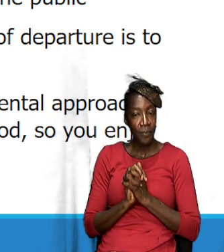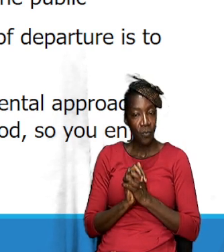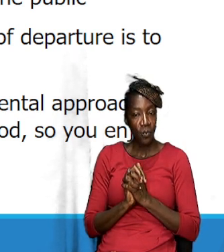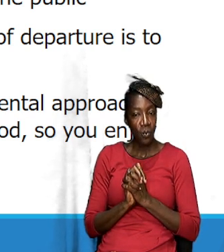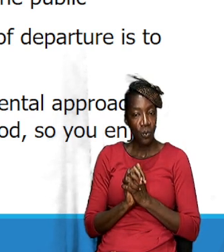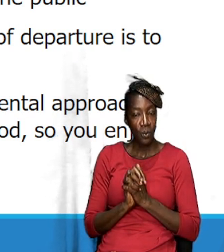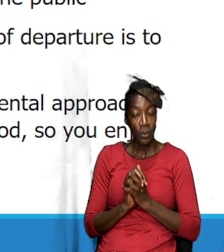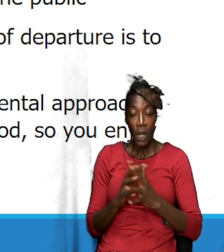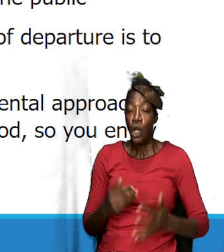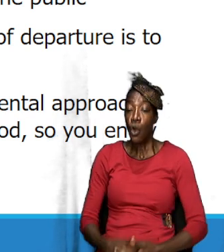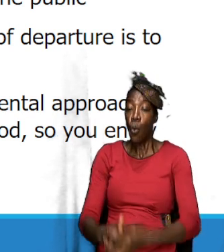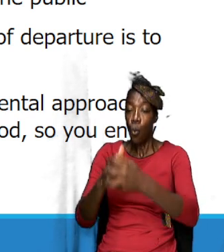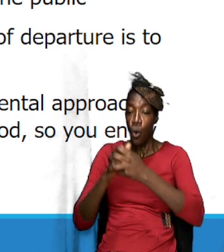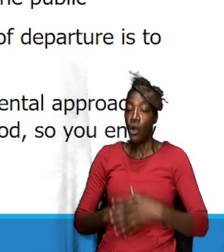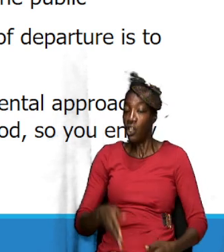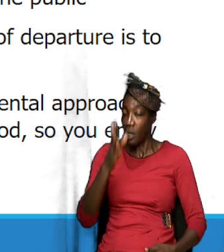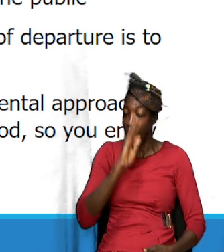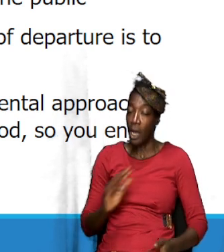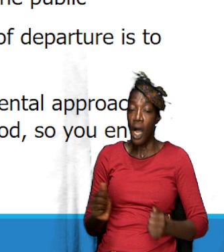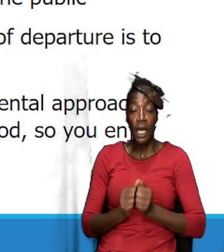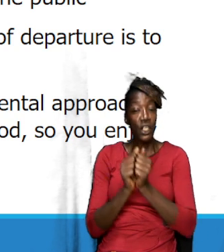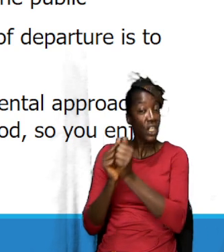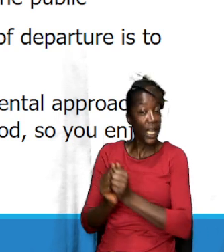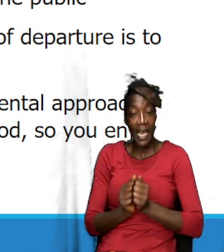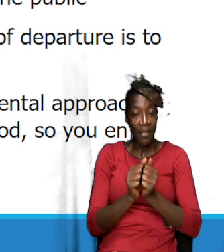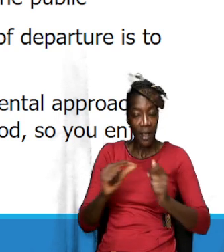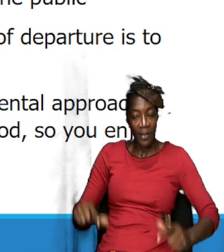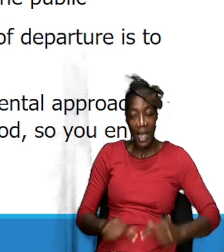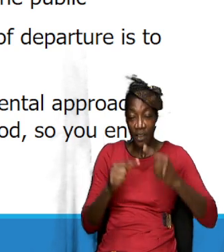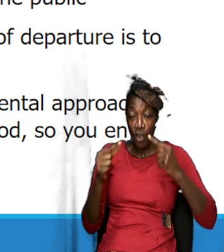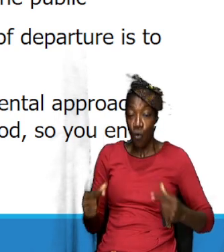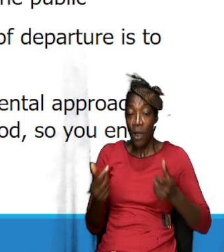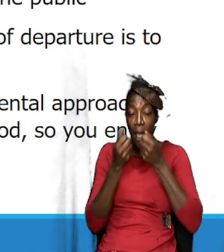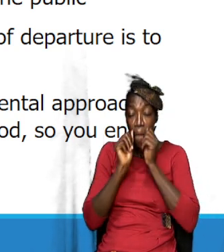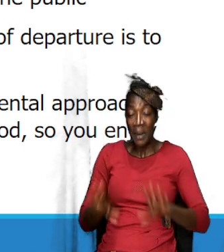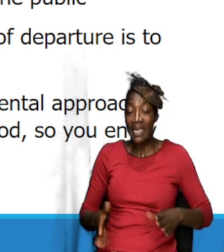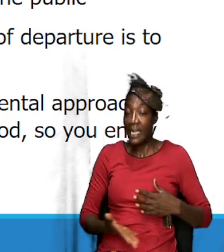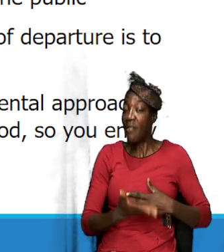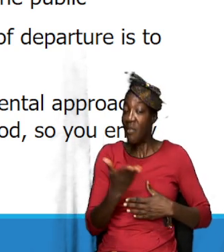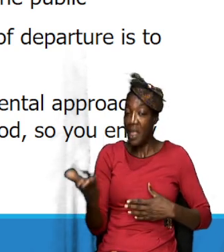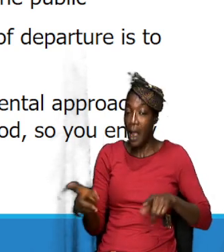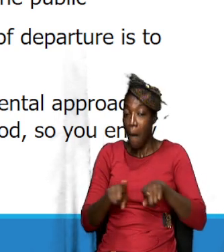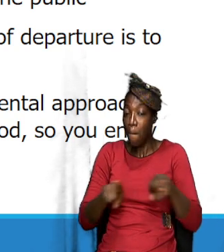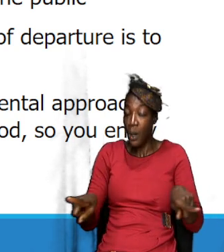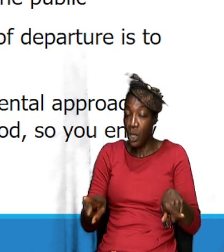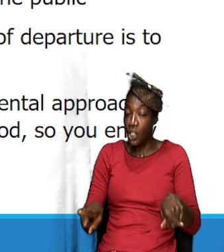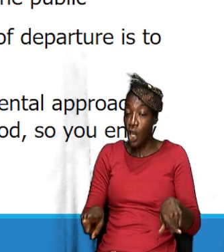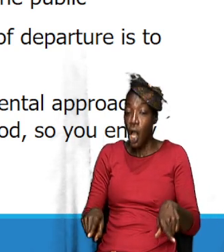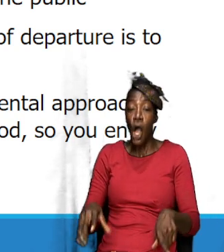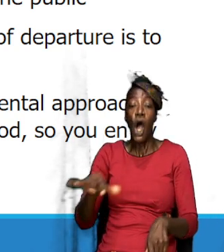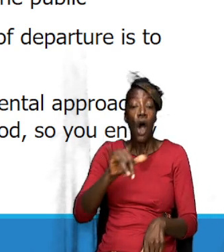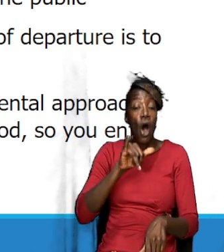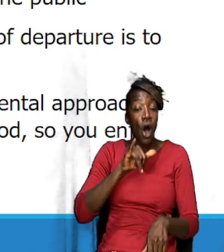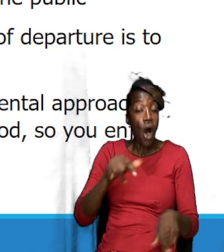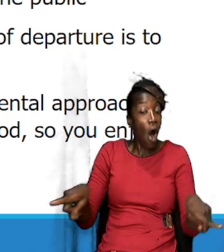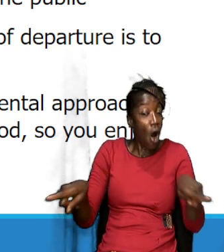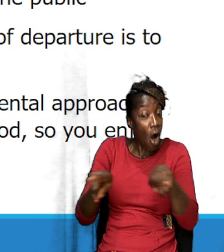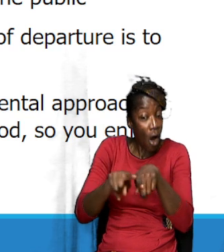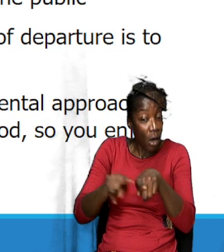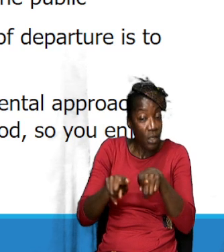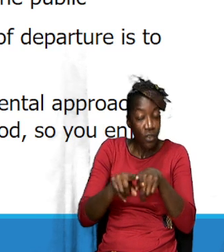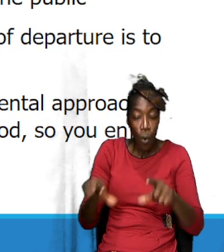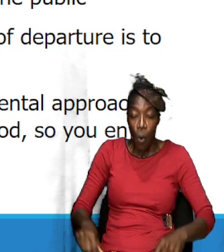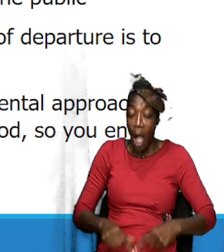and to worship God together. There is a great blessing there, but there is also a great